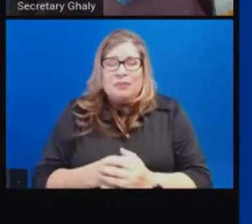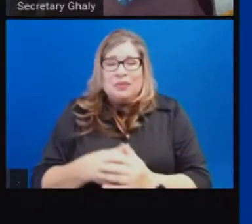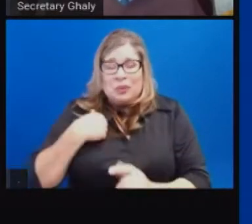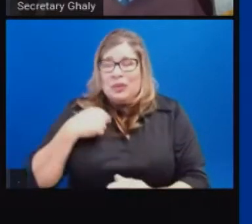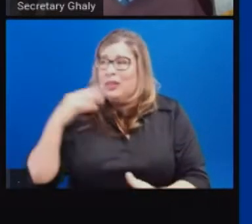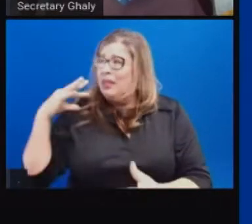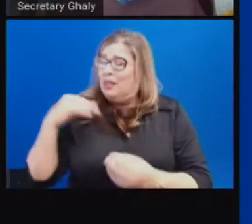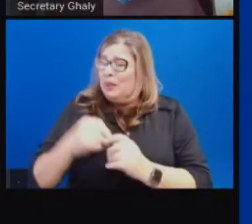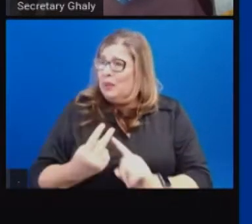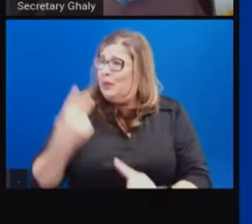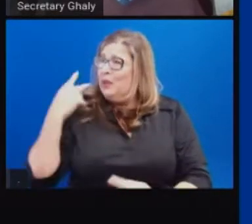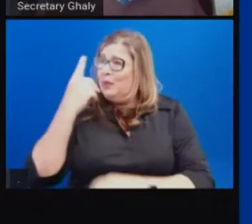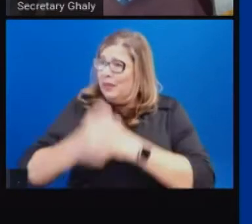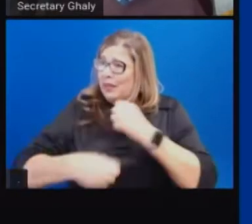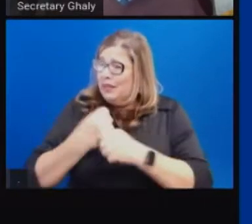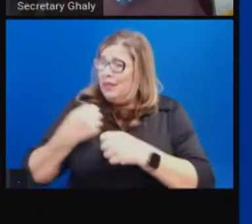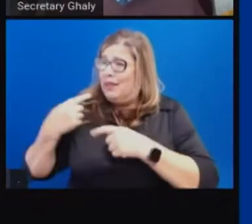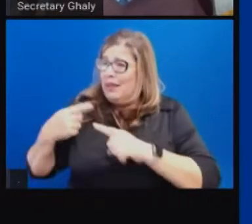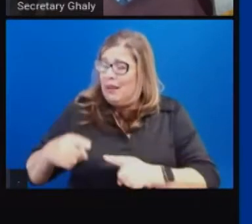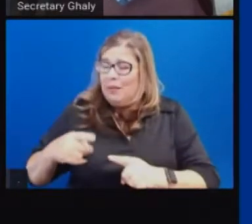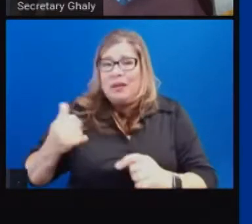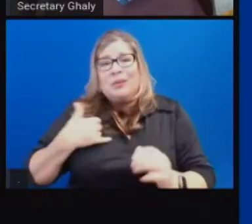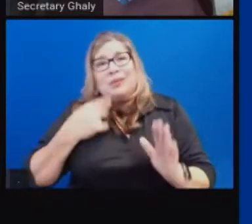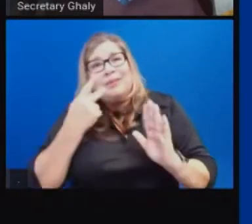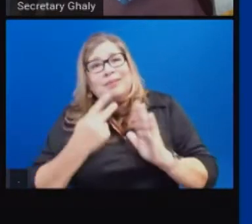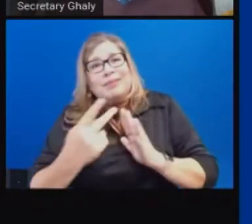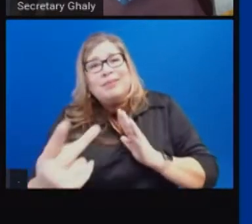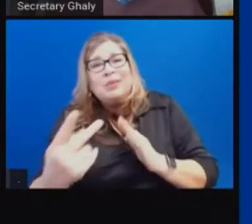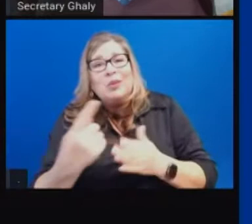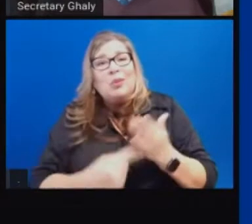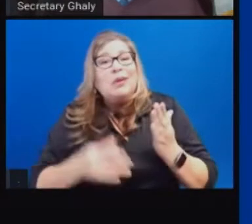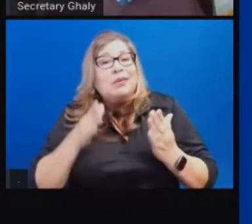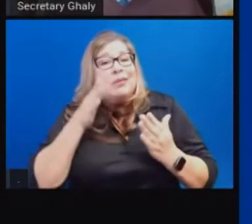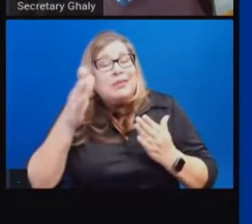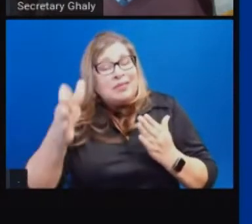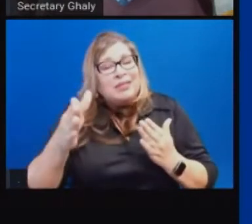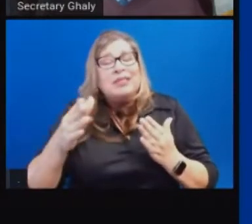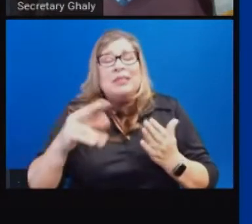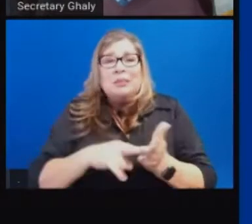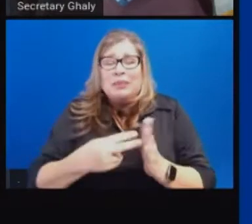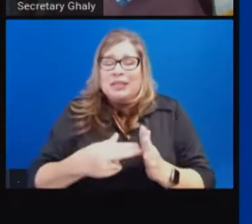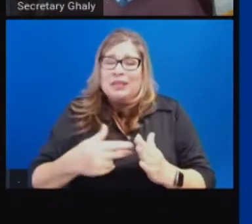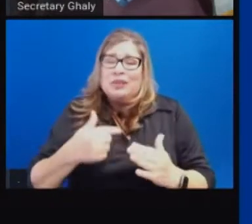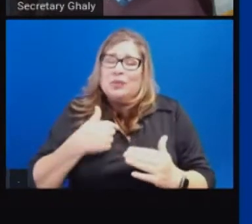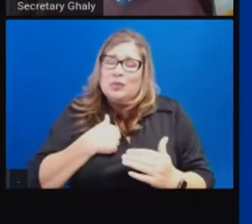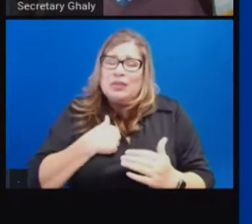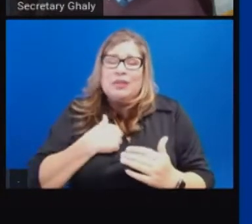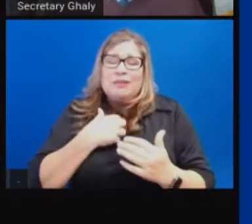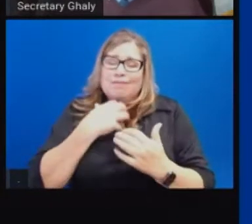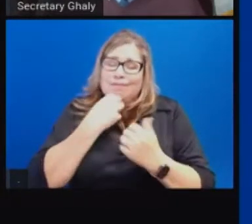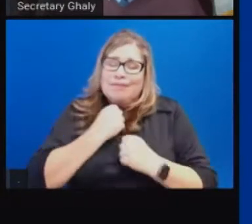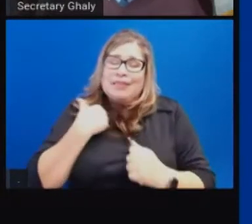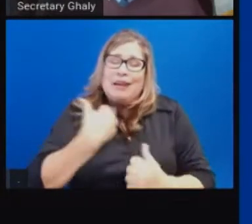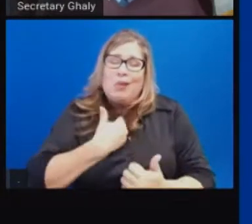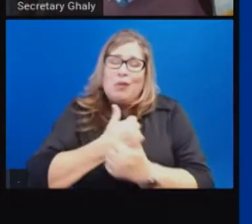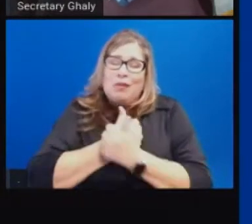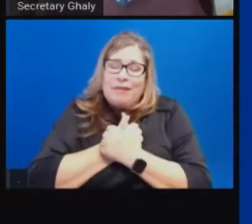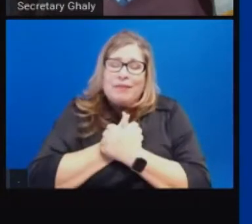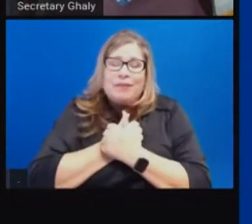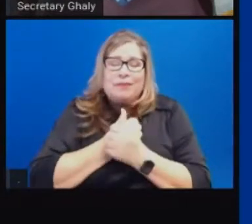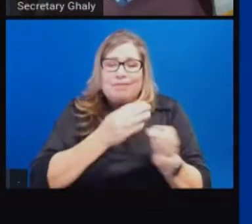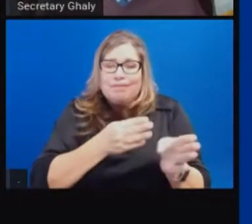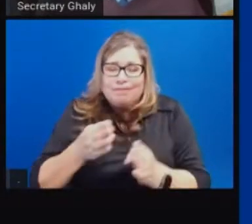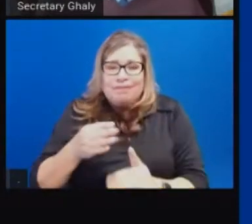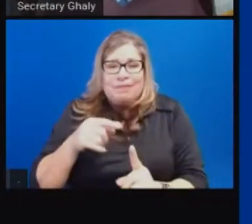to the next many, we keep those loved ones in our hearts and prayers so that they can get through what is